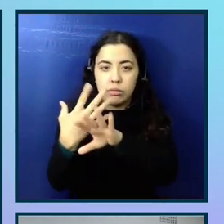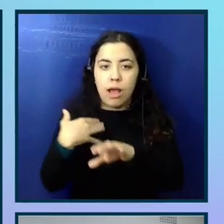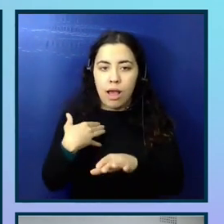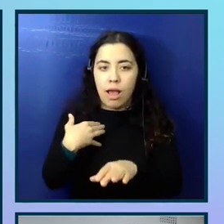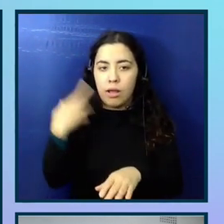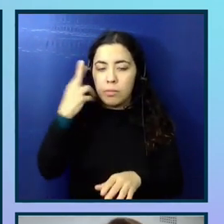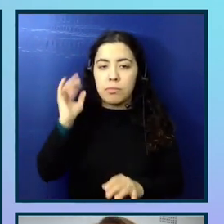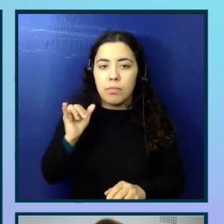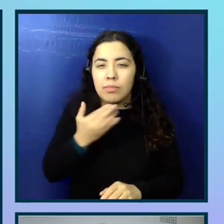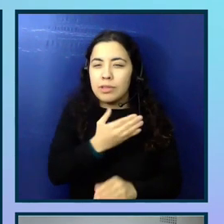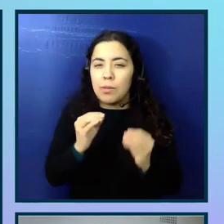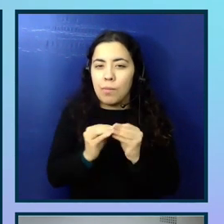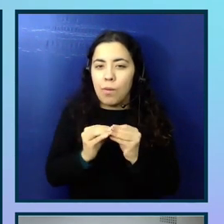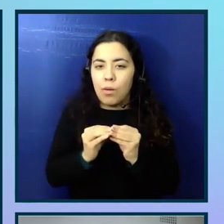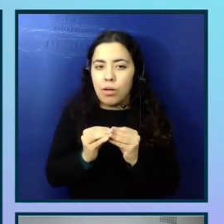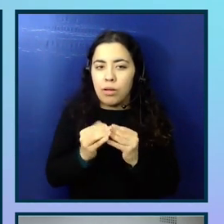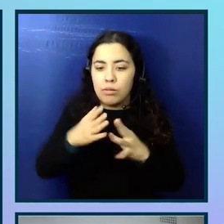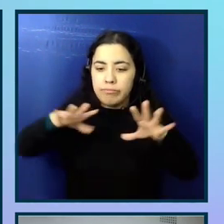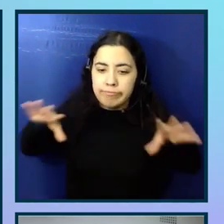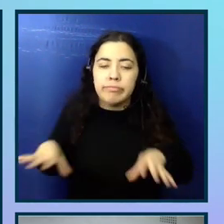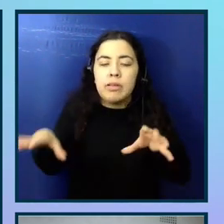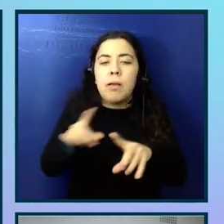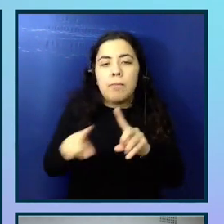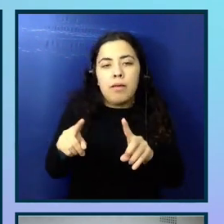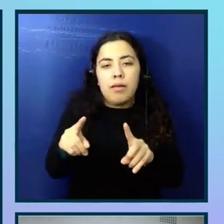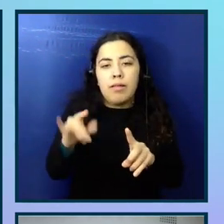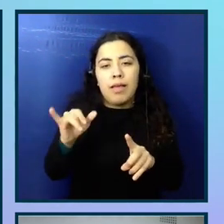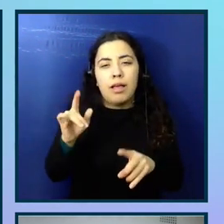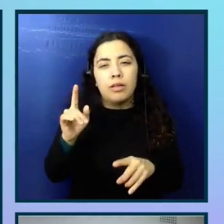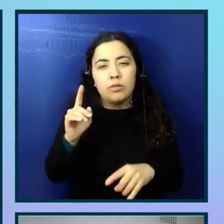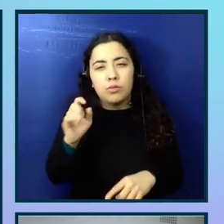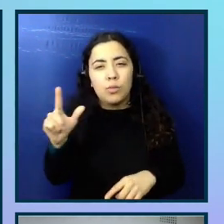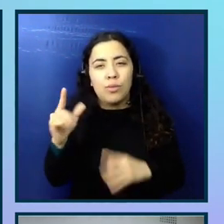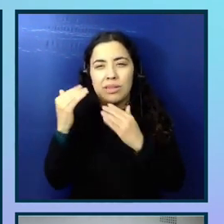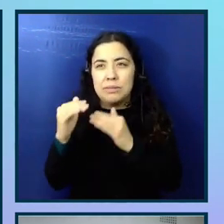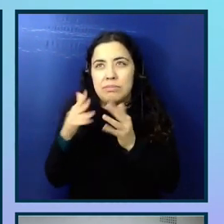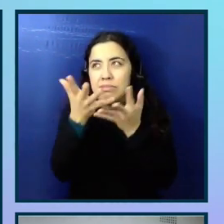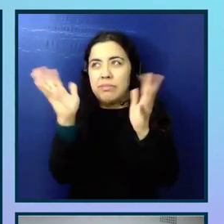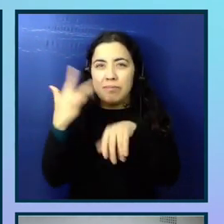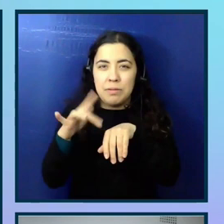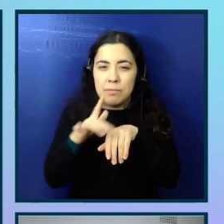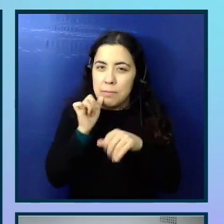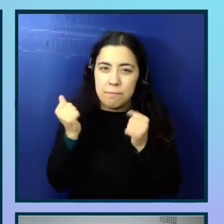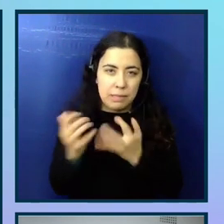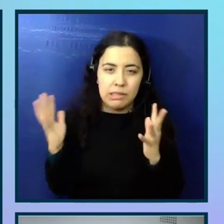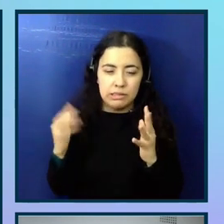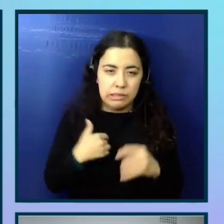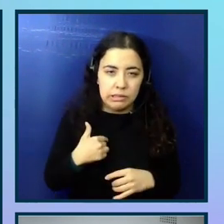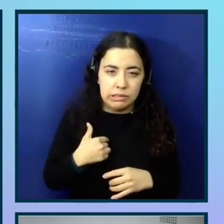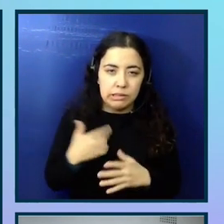that this is more manual. And but this is because of the tooling limitation that I've come across so far. And